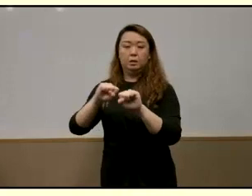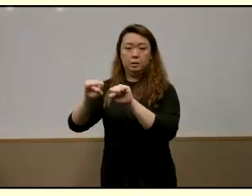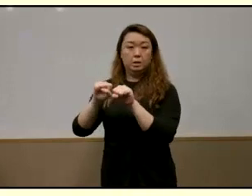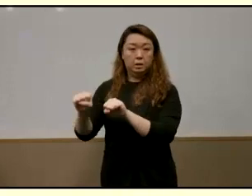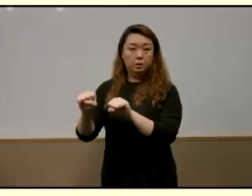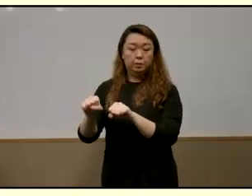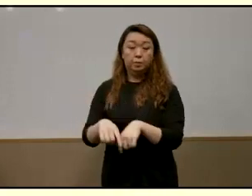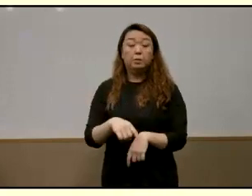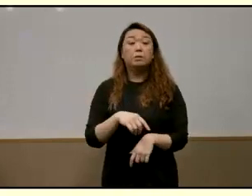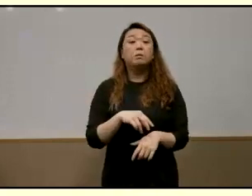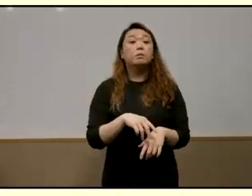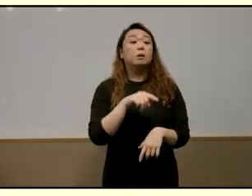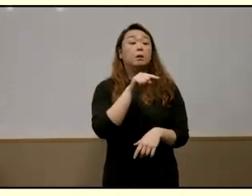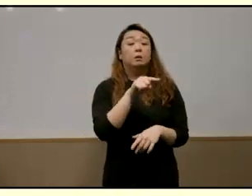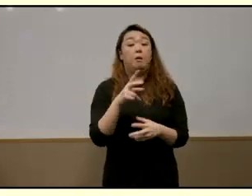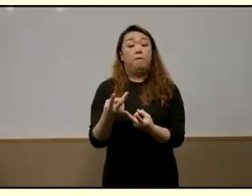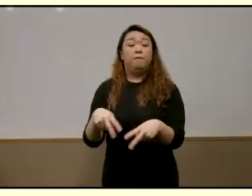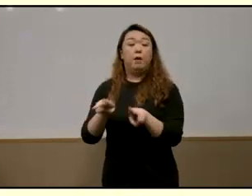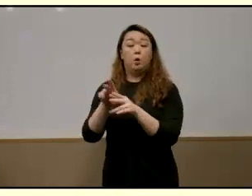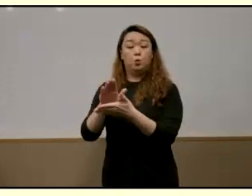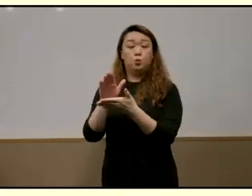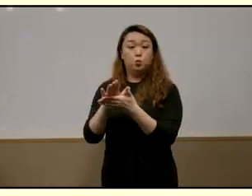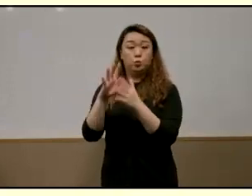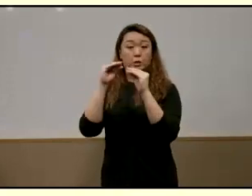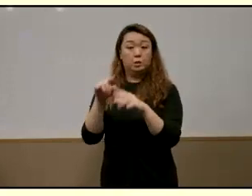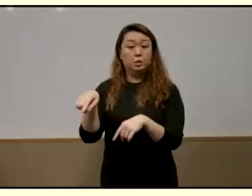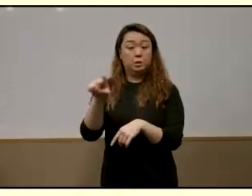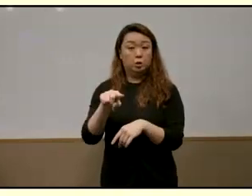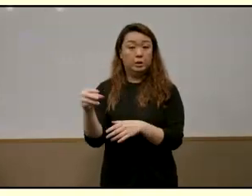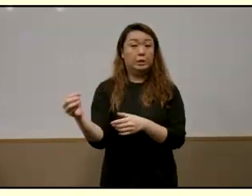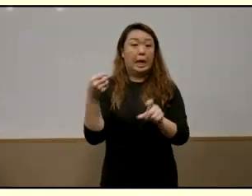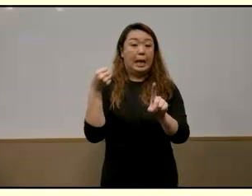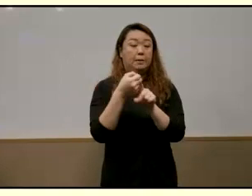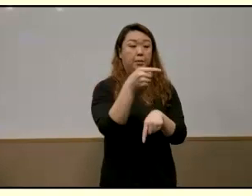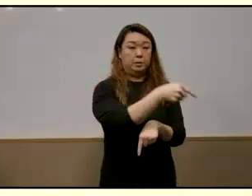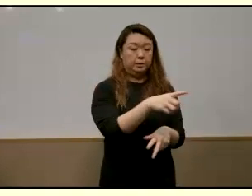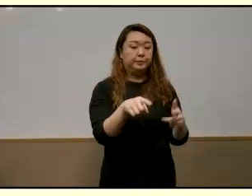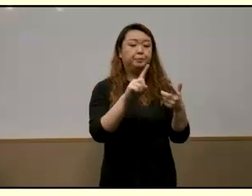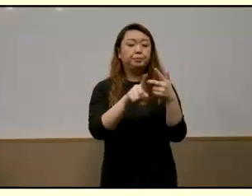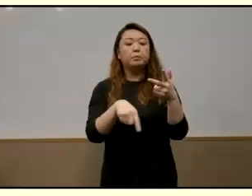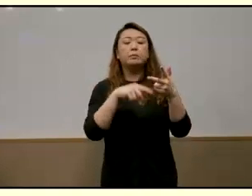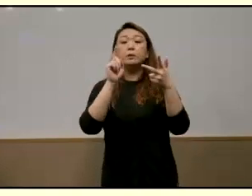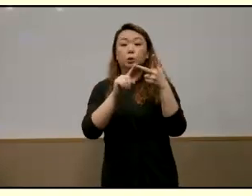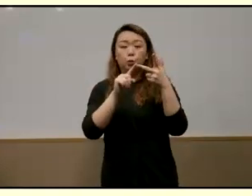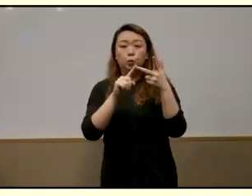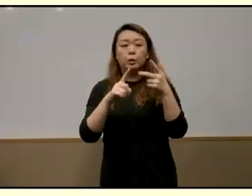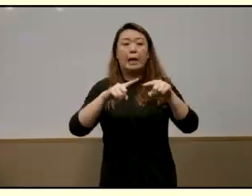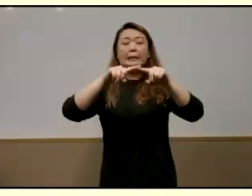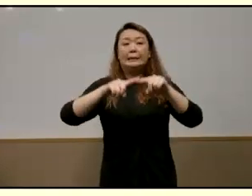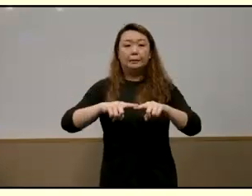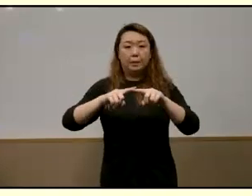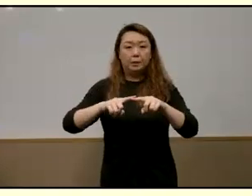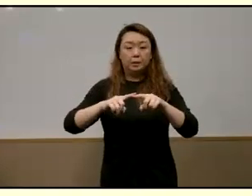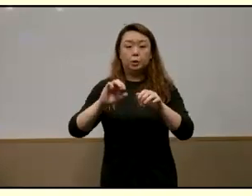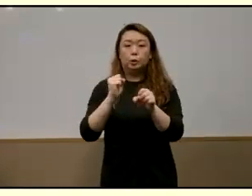from this the value of schools and teachers and the well-being of disadvantaged families and third the value of dependency in making responsibility